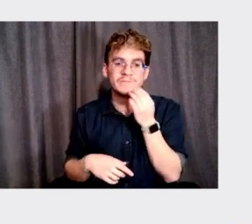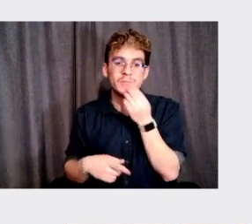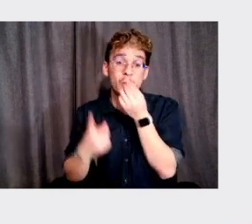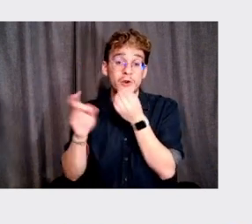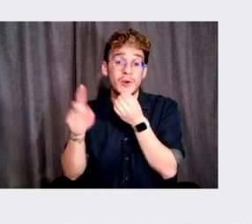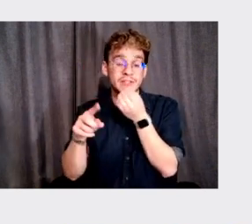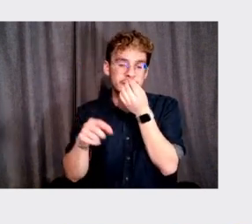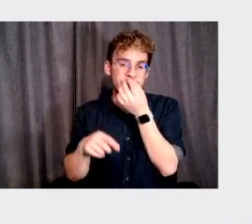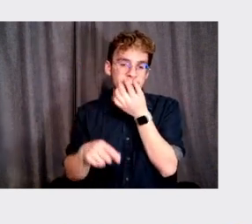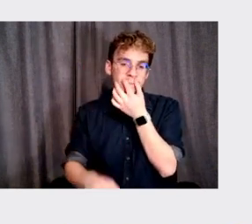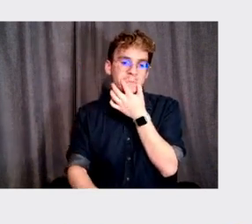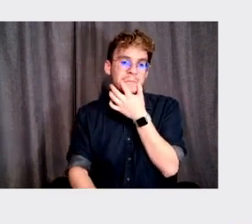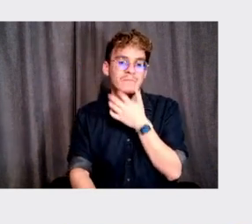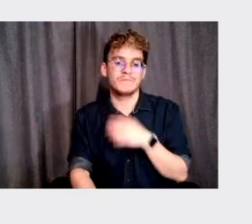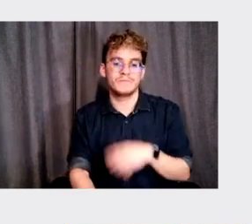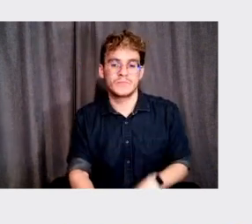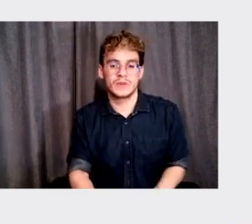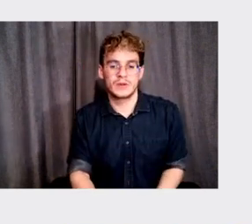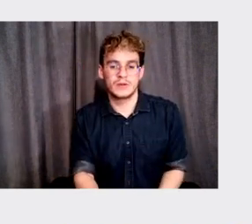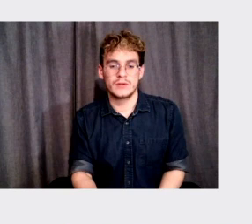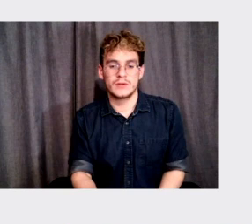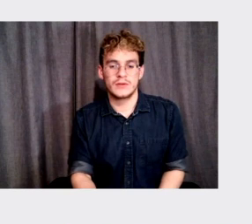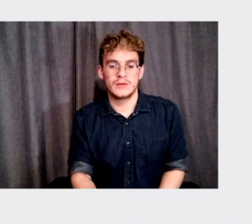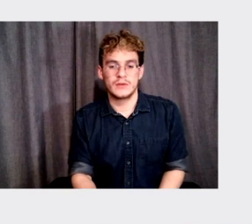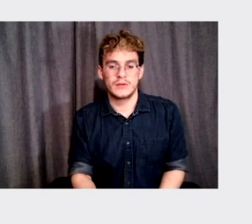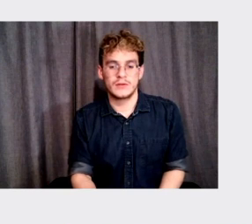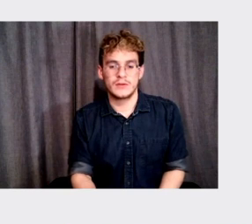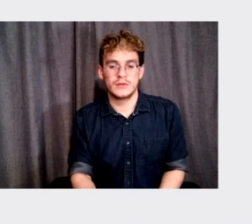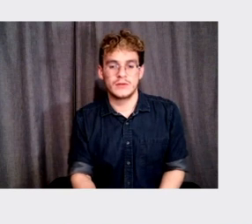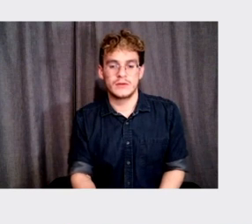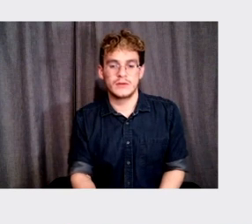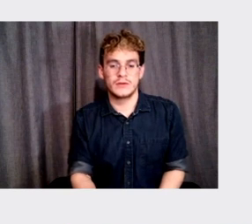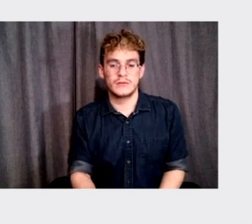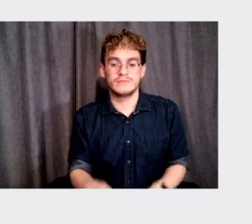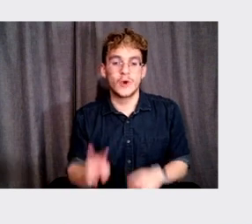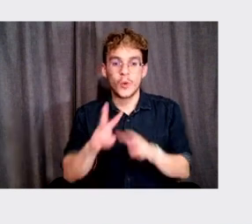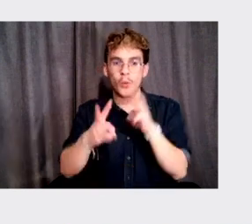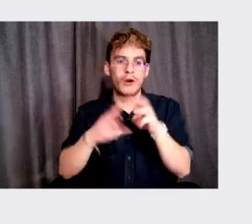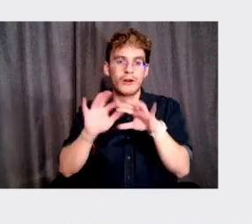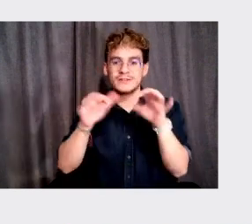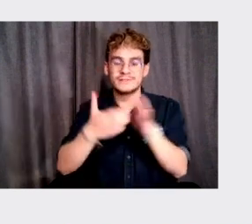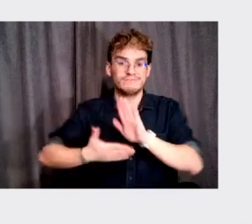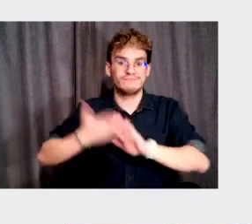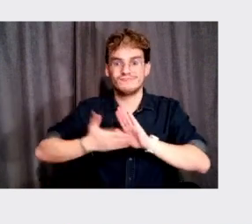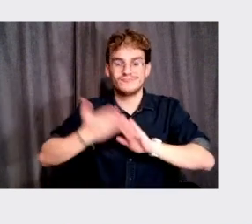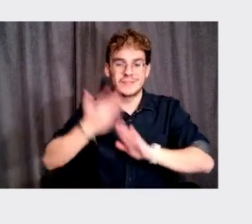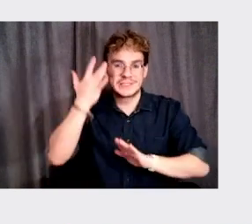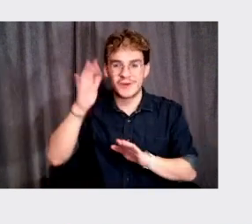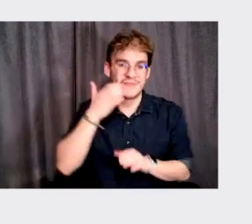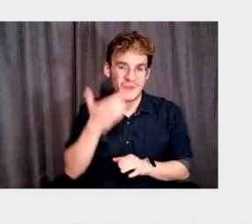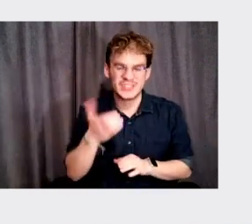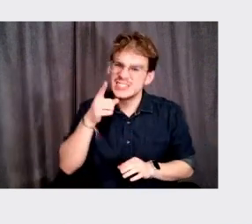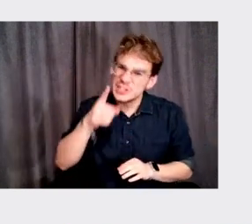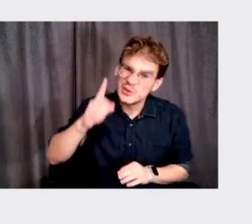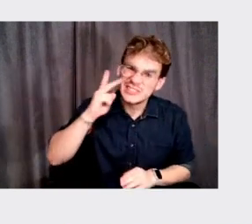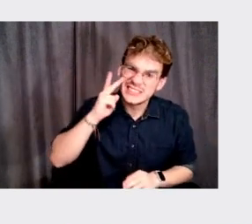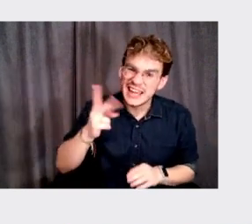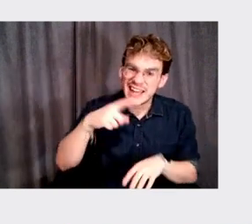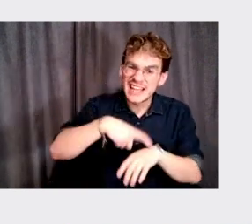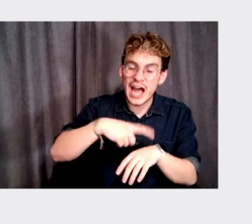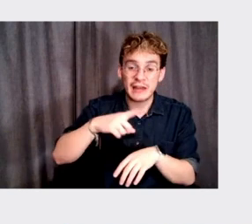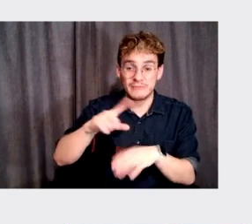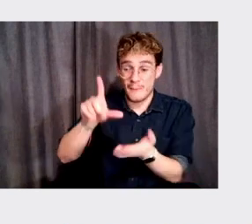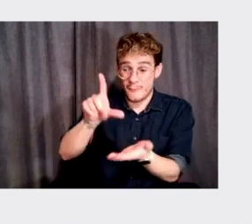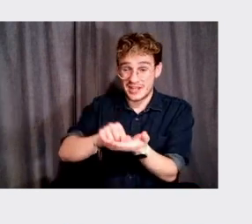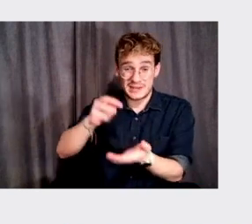one is, uh, since the world runs on smartphones these days, do you see a time when the printed map will